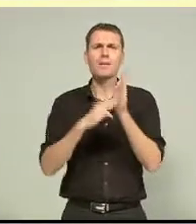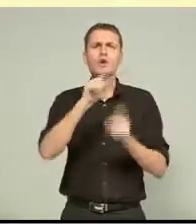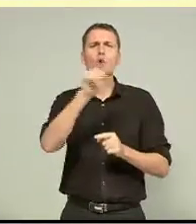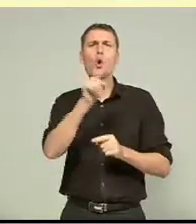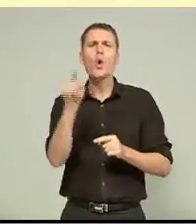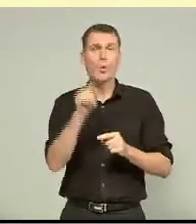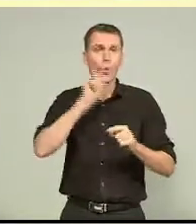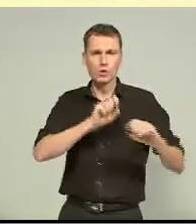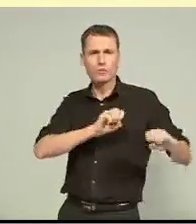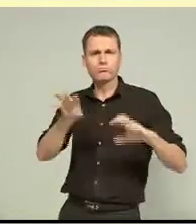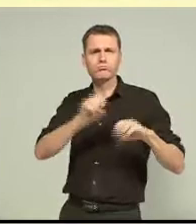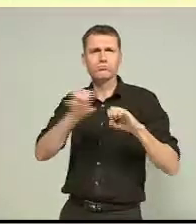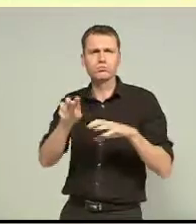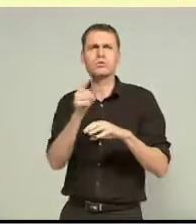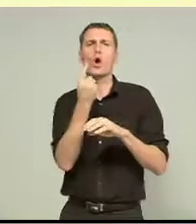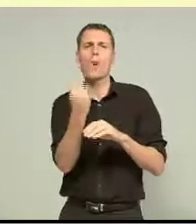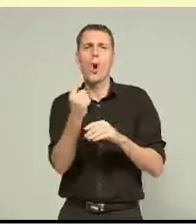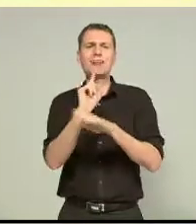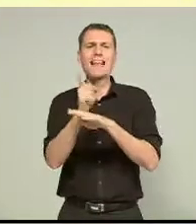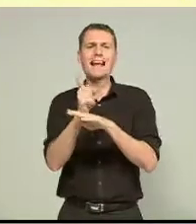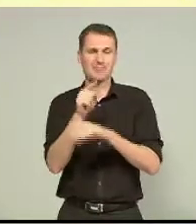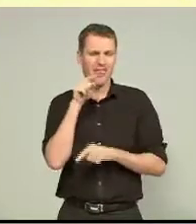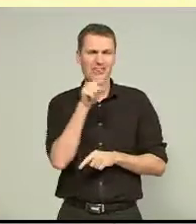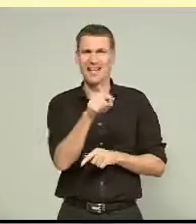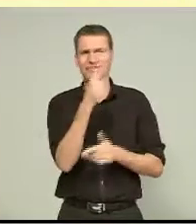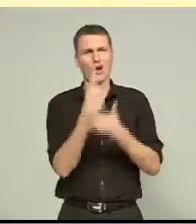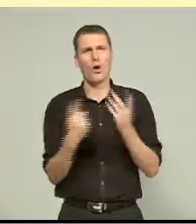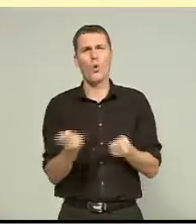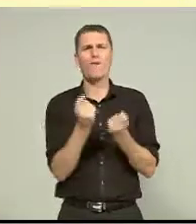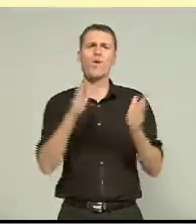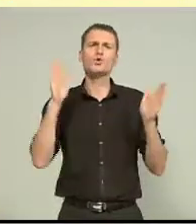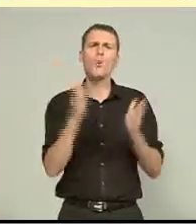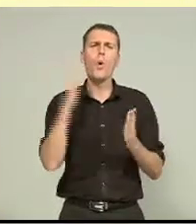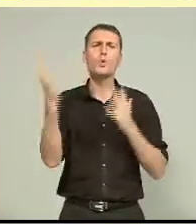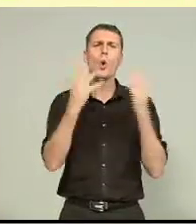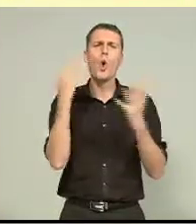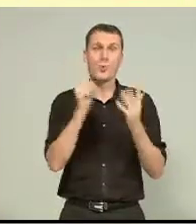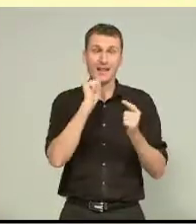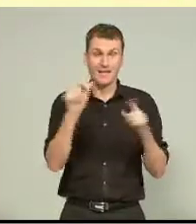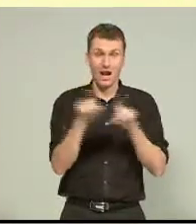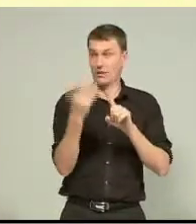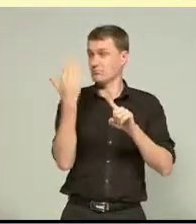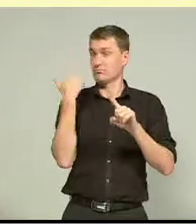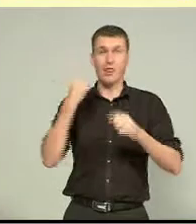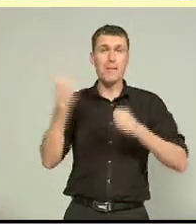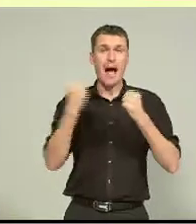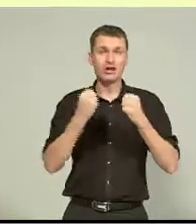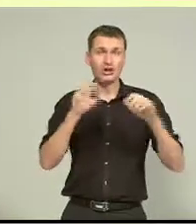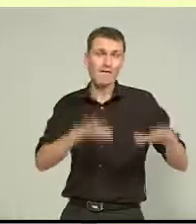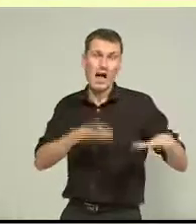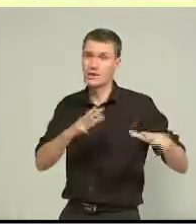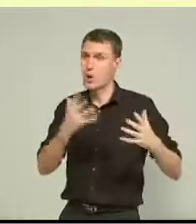this prevention method is only for the smaller storms. How it works in a once-in-a-century event like the March floods is uncertain.